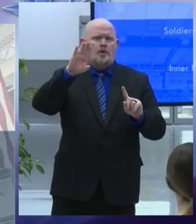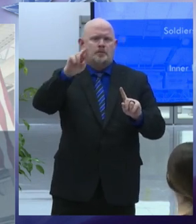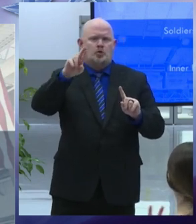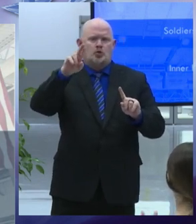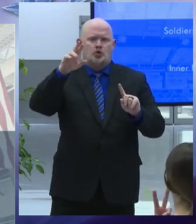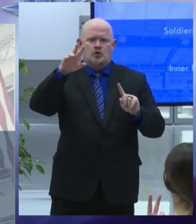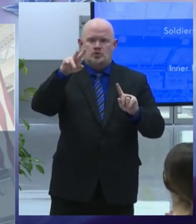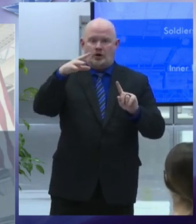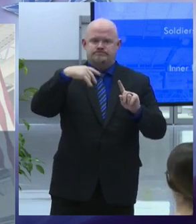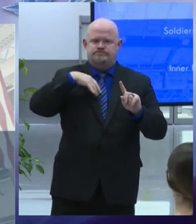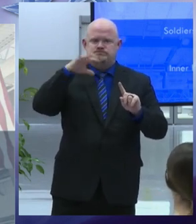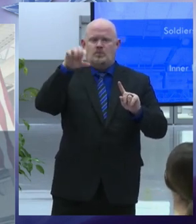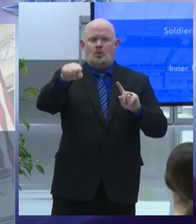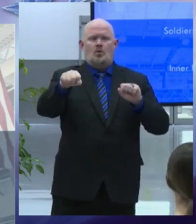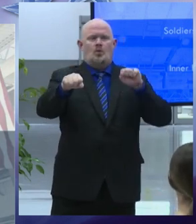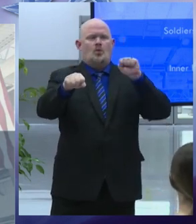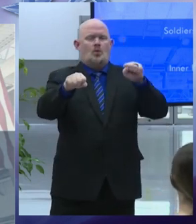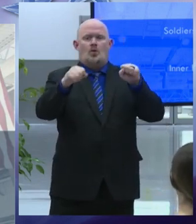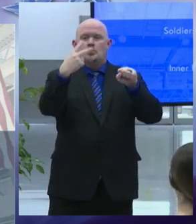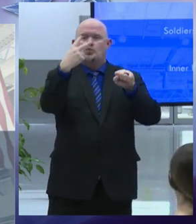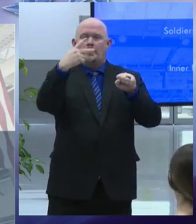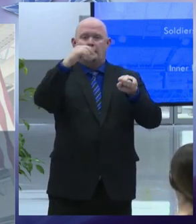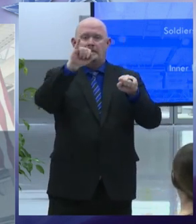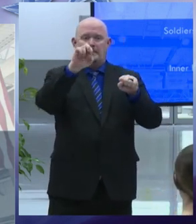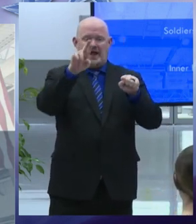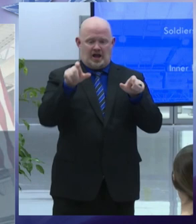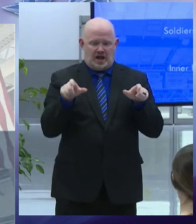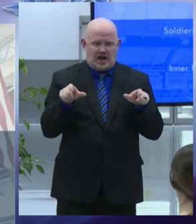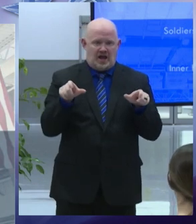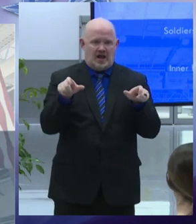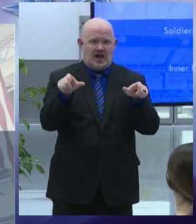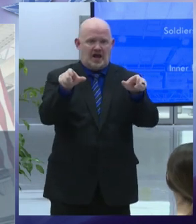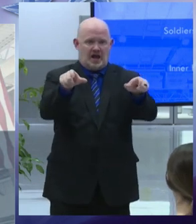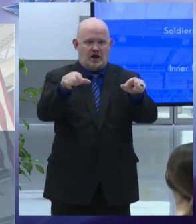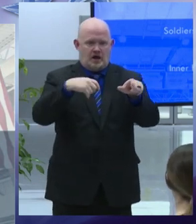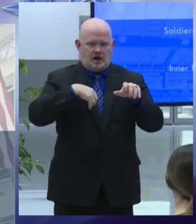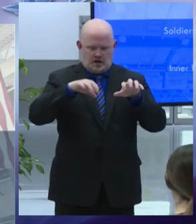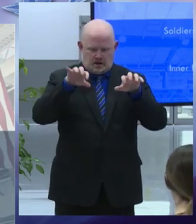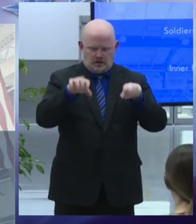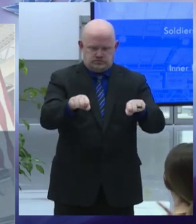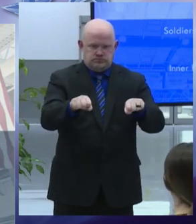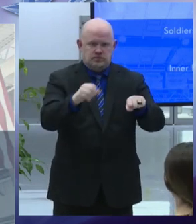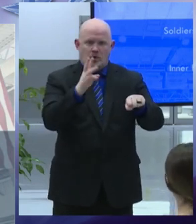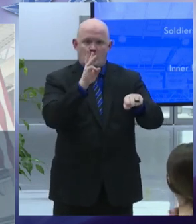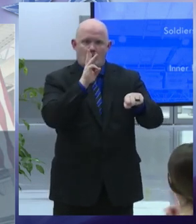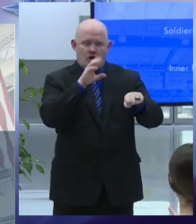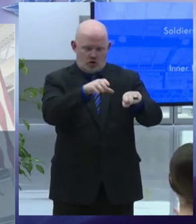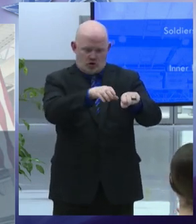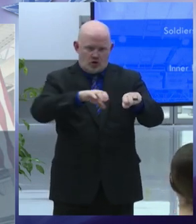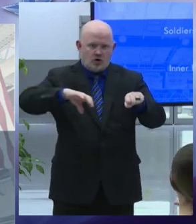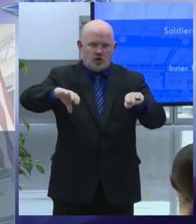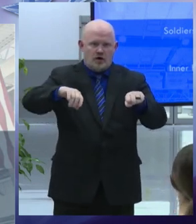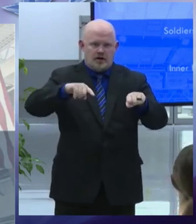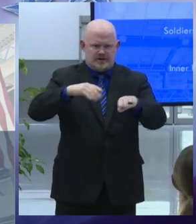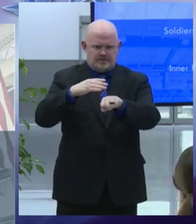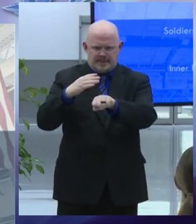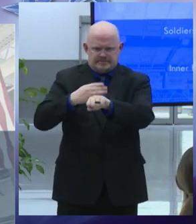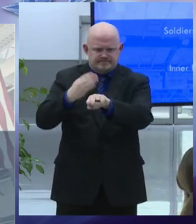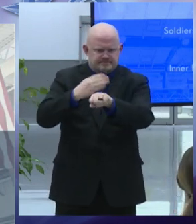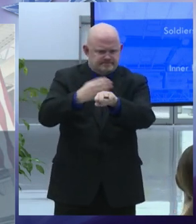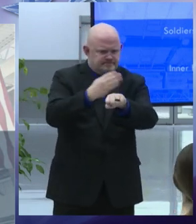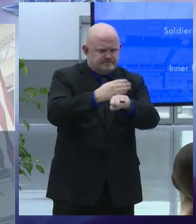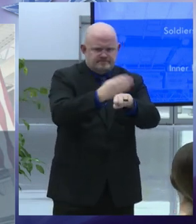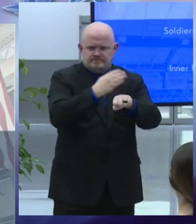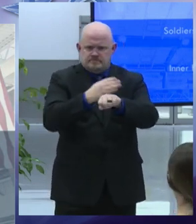by acquiring this prime waterfront real estate we will ensure the public always has direct access to their waterfront